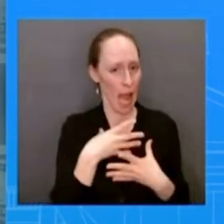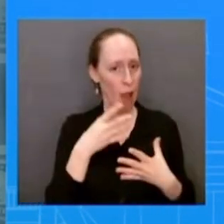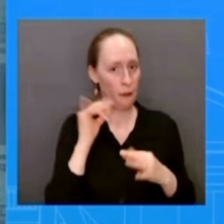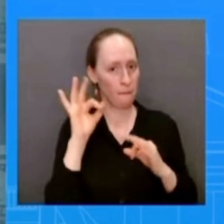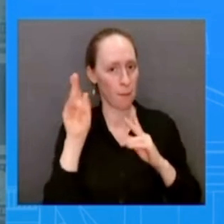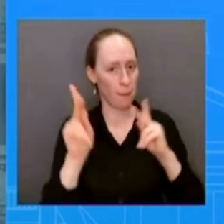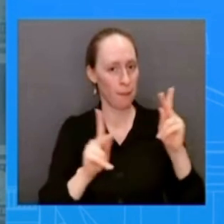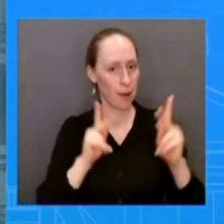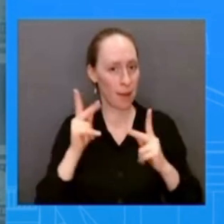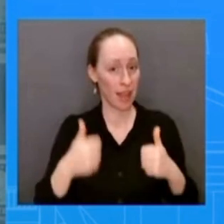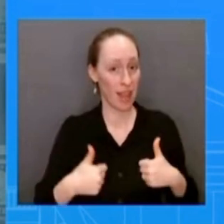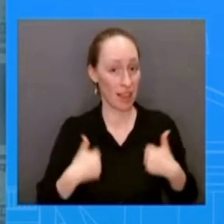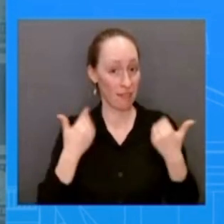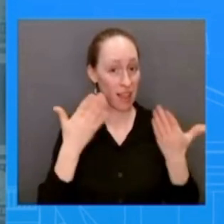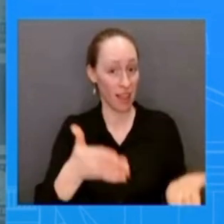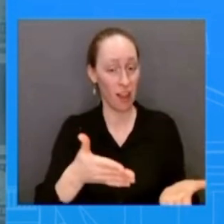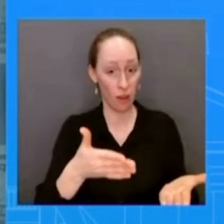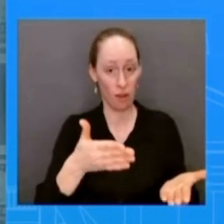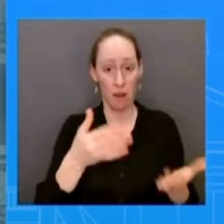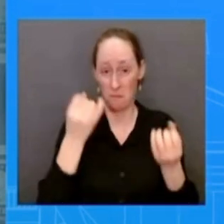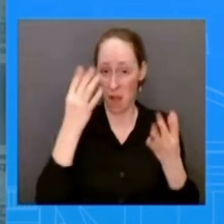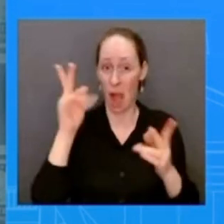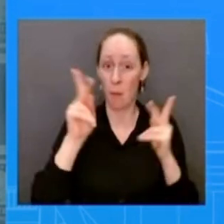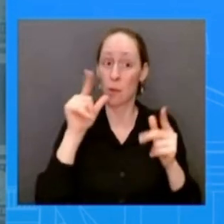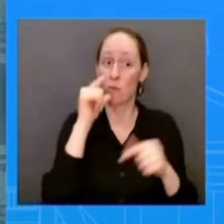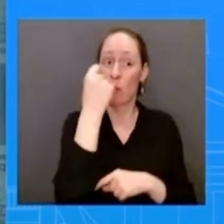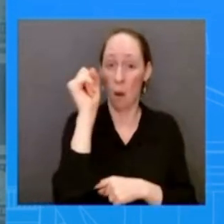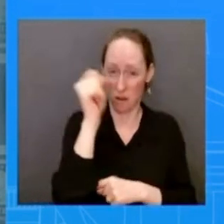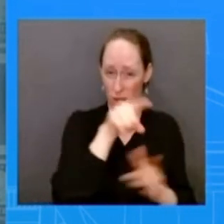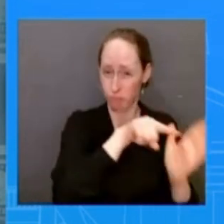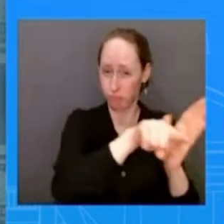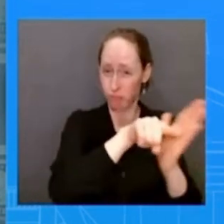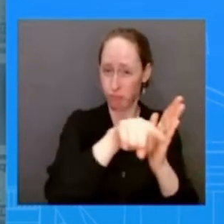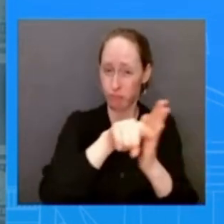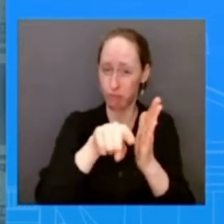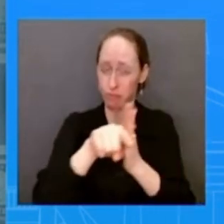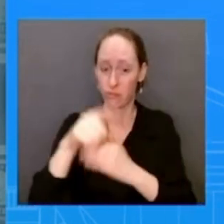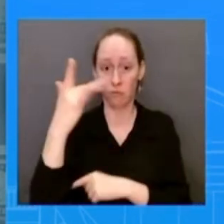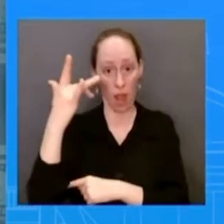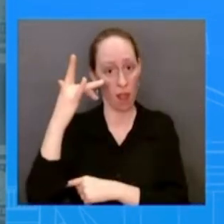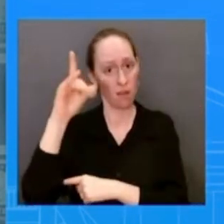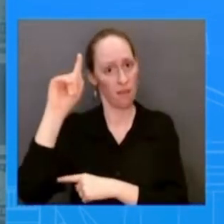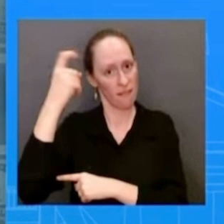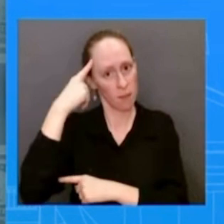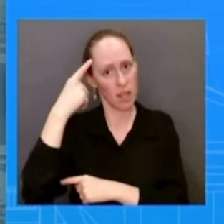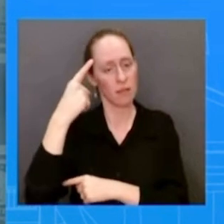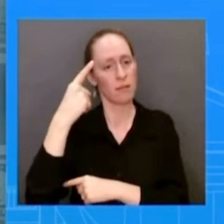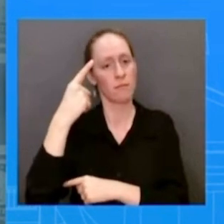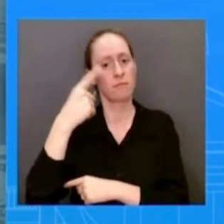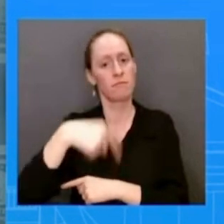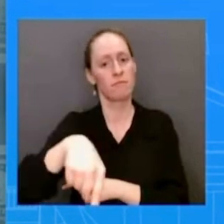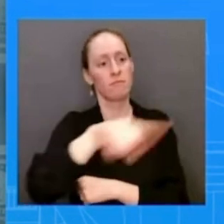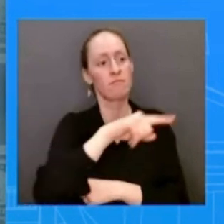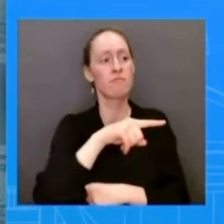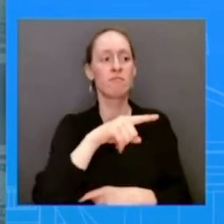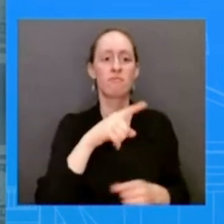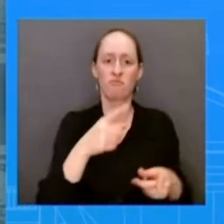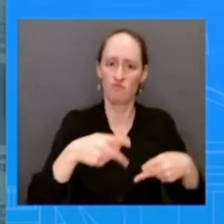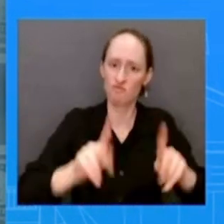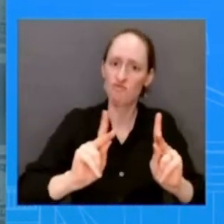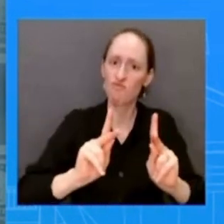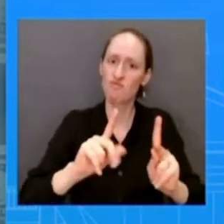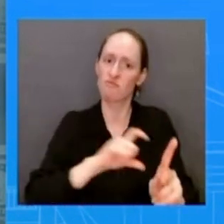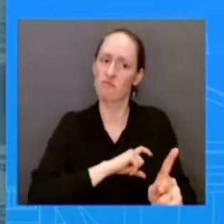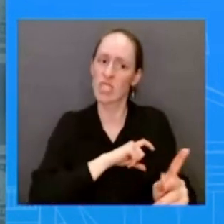iranian state authorities deserve and their families should see this as well is justice the torture and mistreatment of